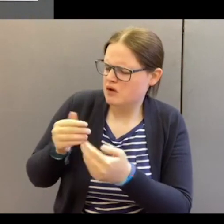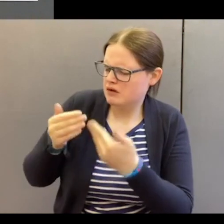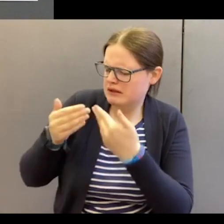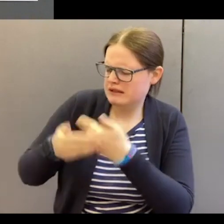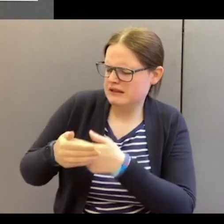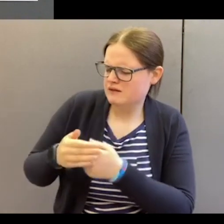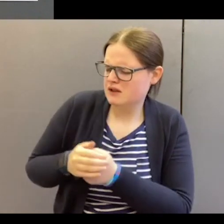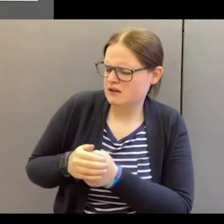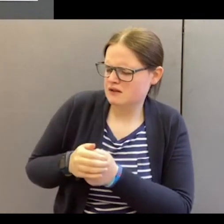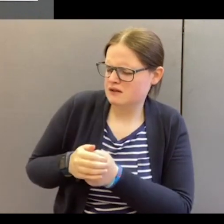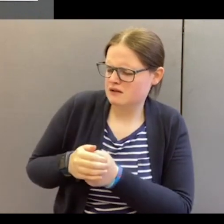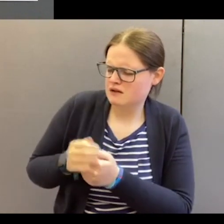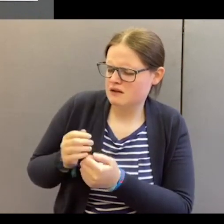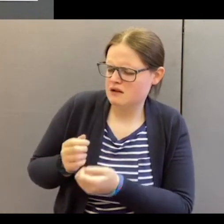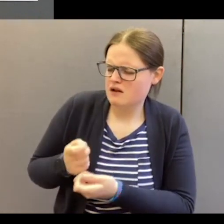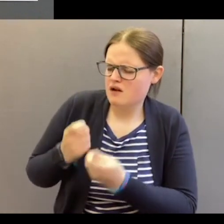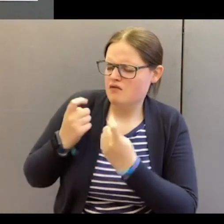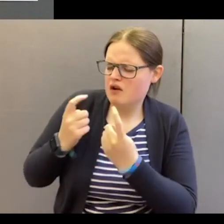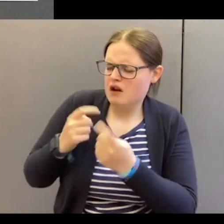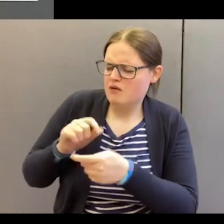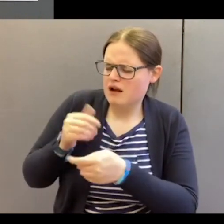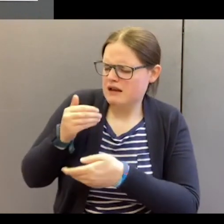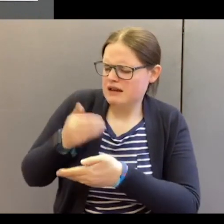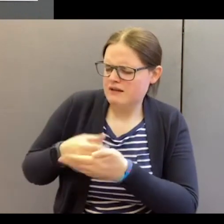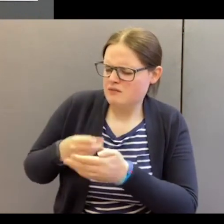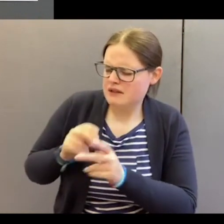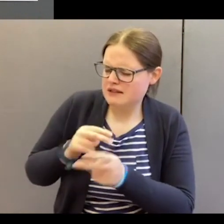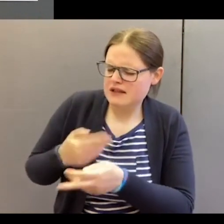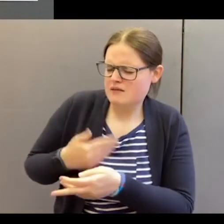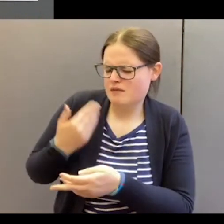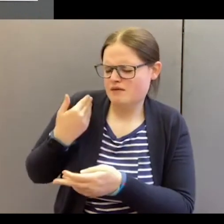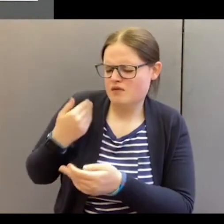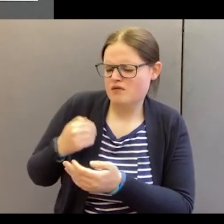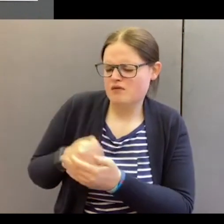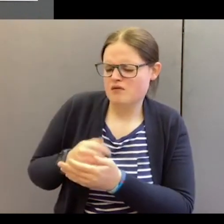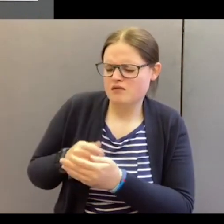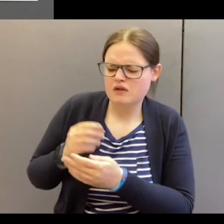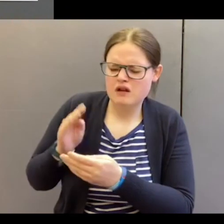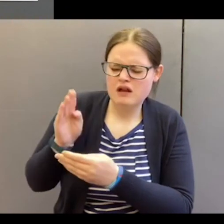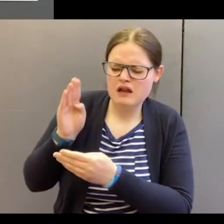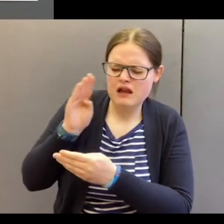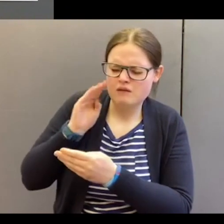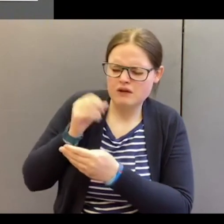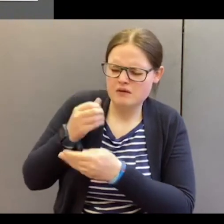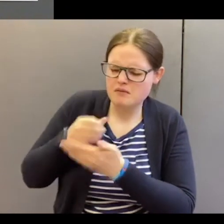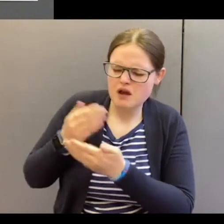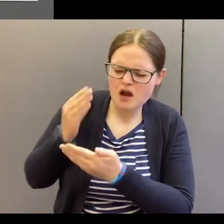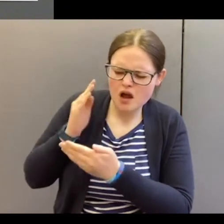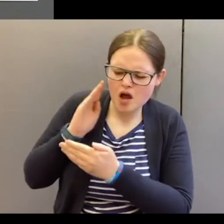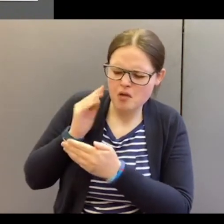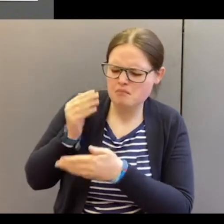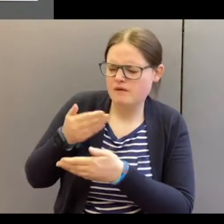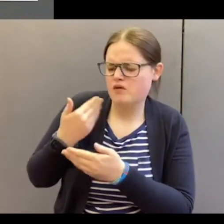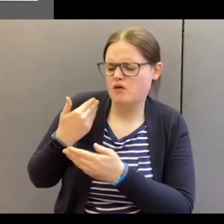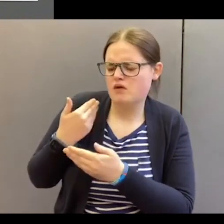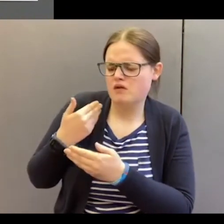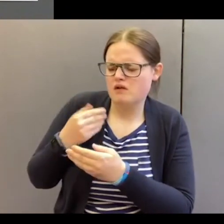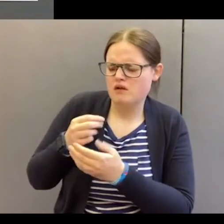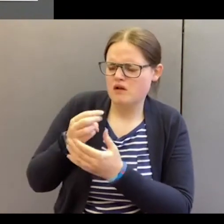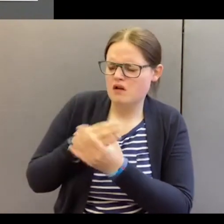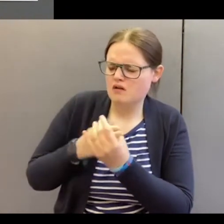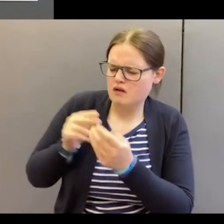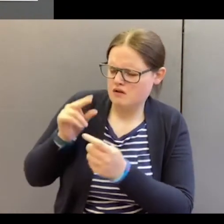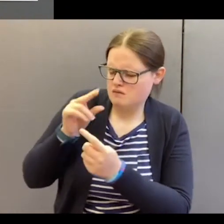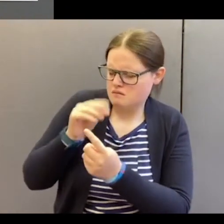that see what they've never seen before, and hear what they've never heard before, God speaking